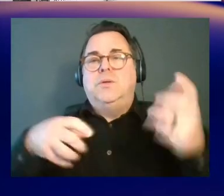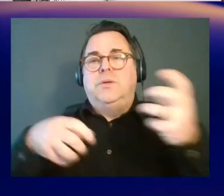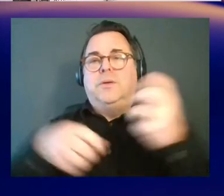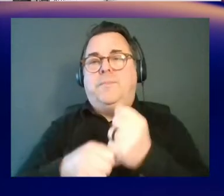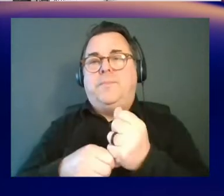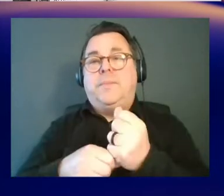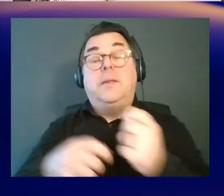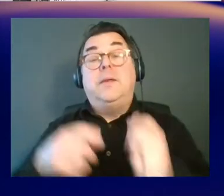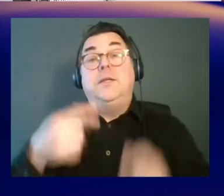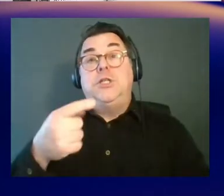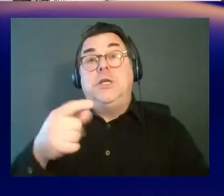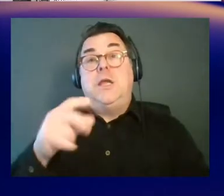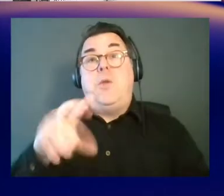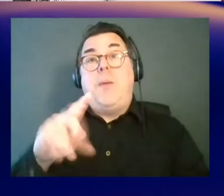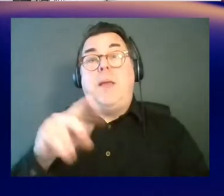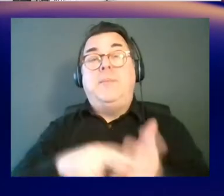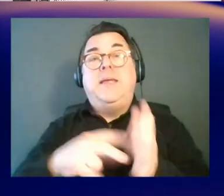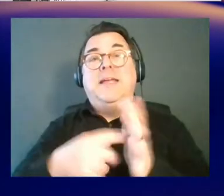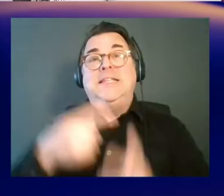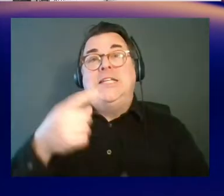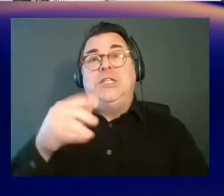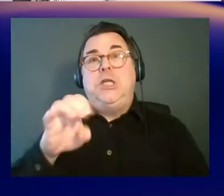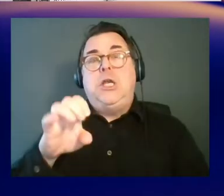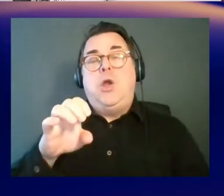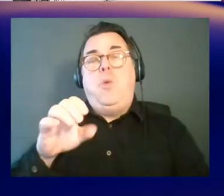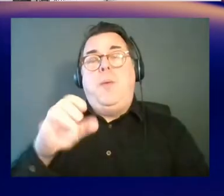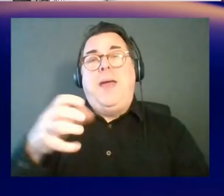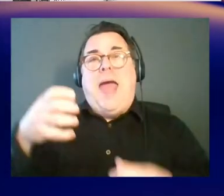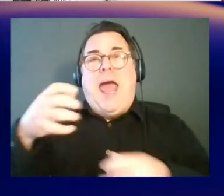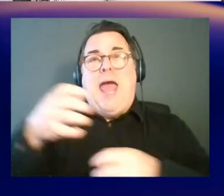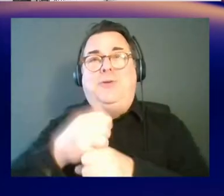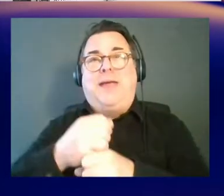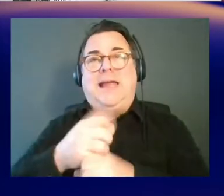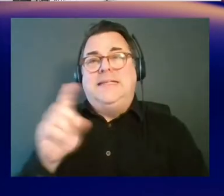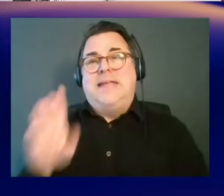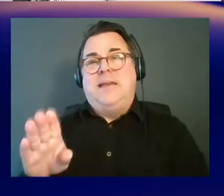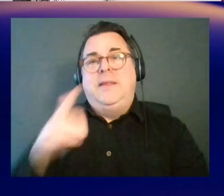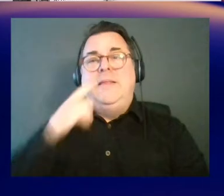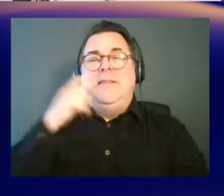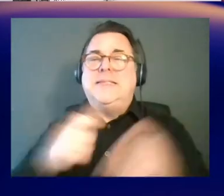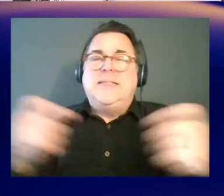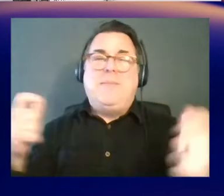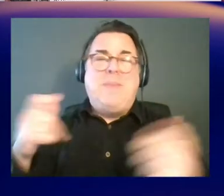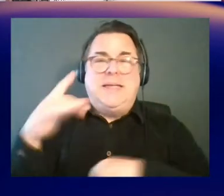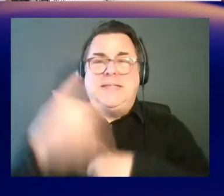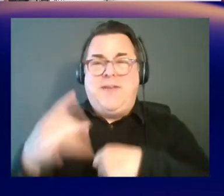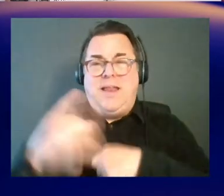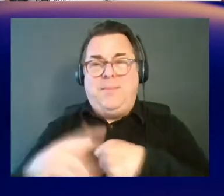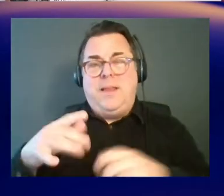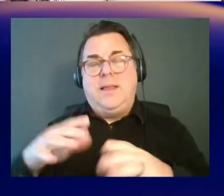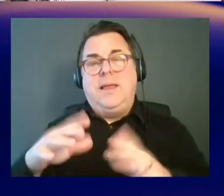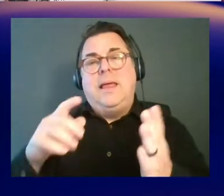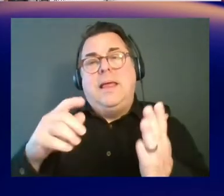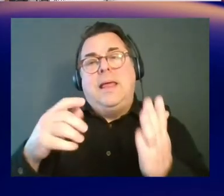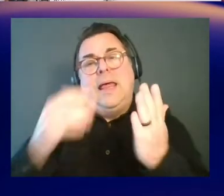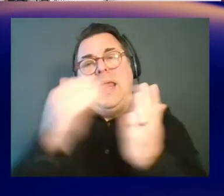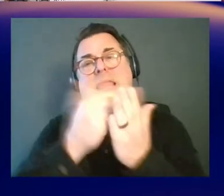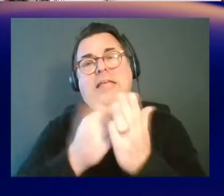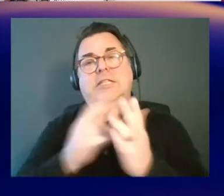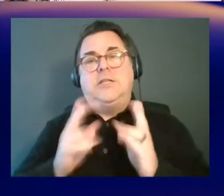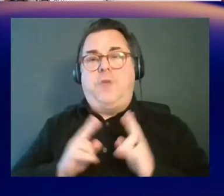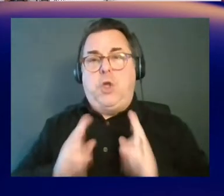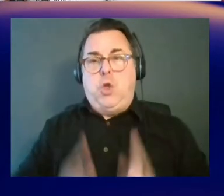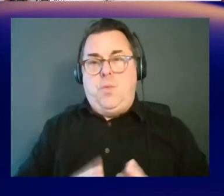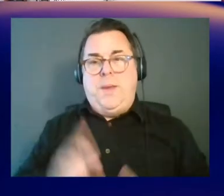Aggregation Database, and so this is the largest publicly available catalog of human genetic variation